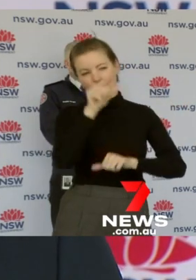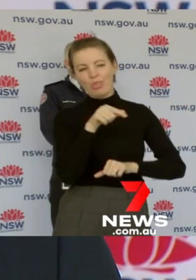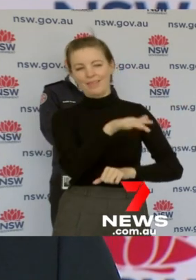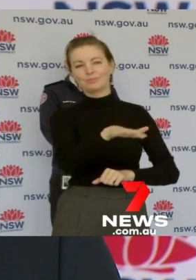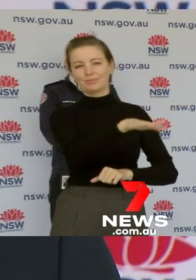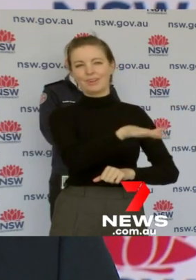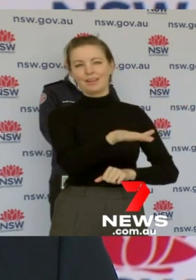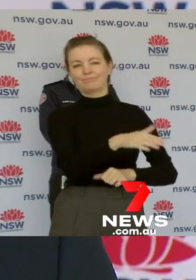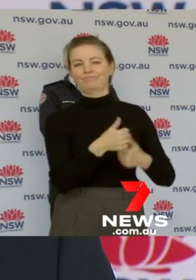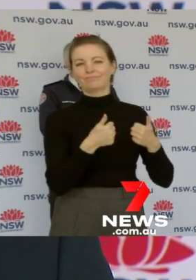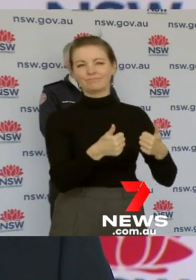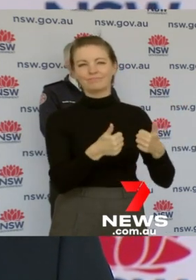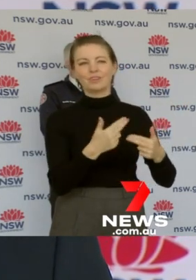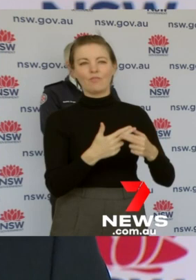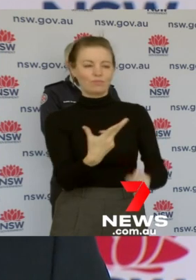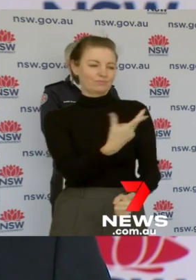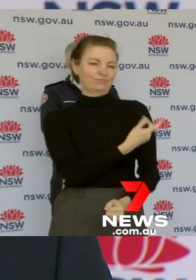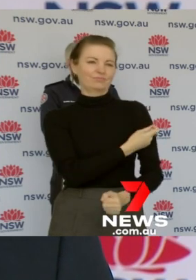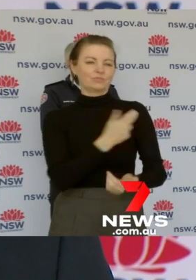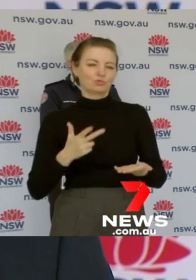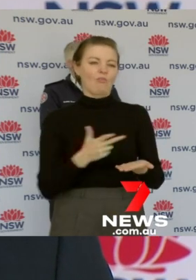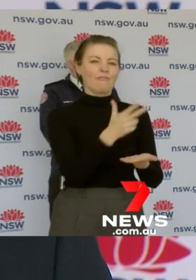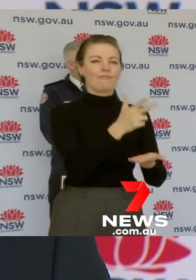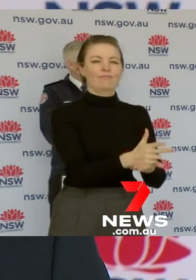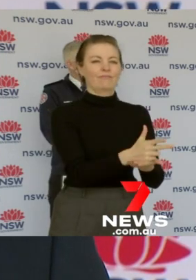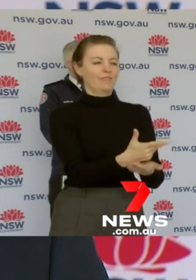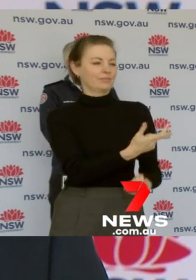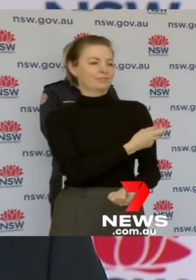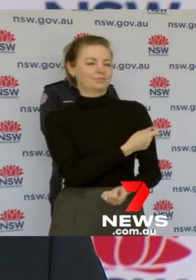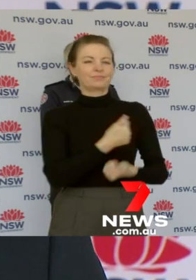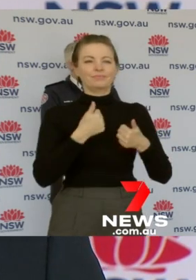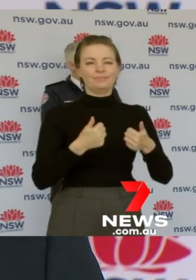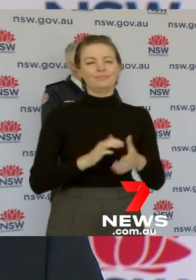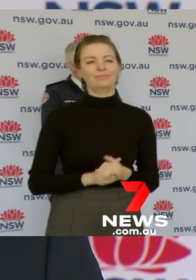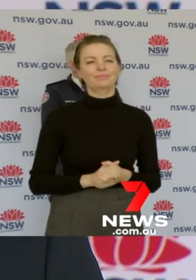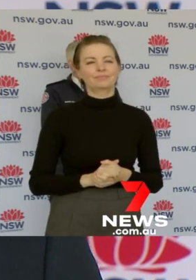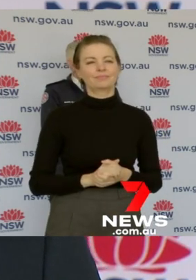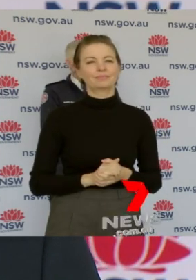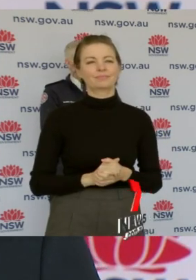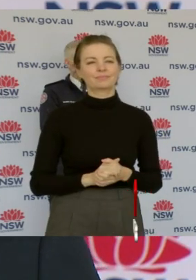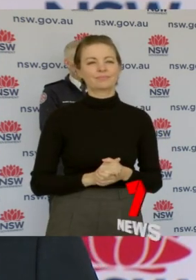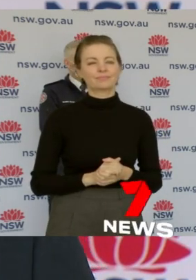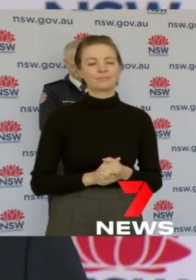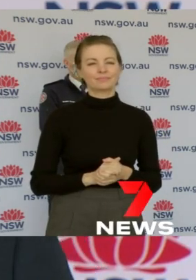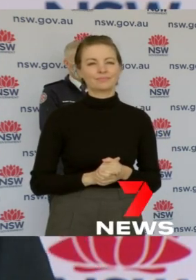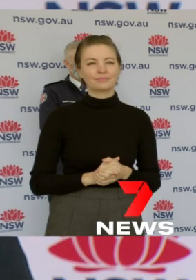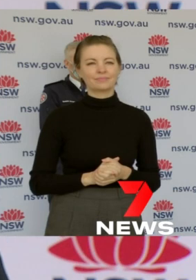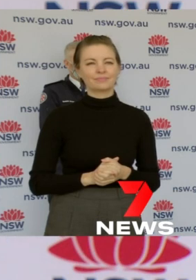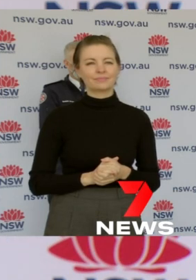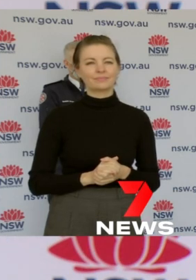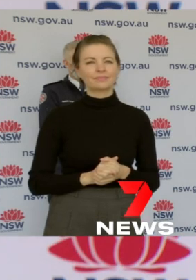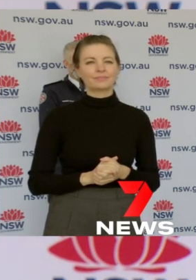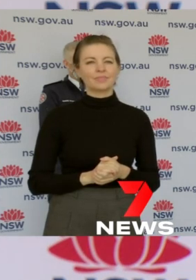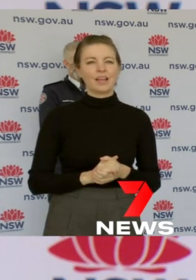Some other issues I just want to address before I hand over